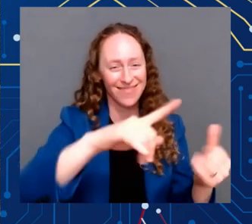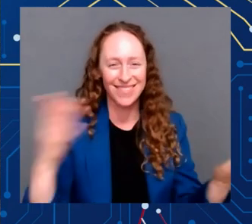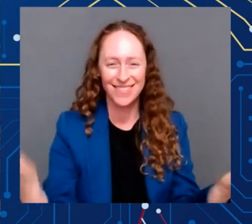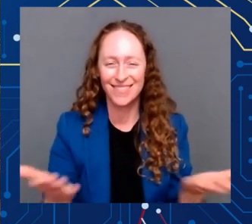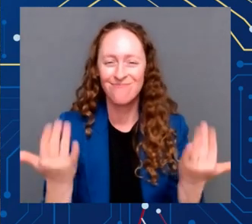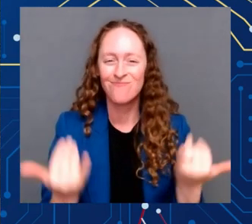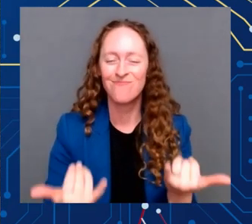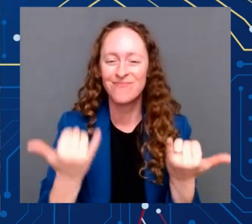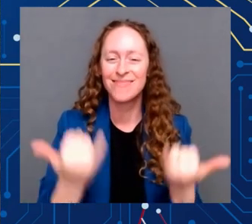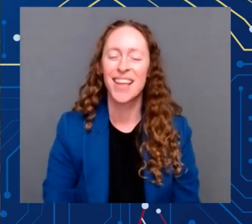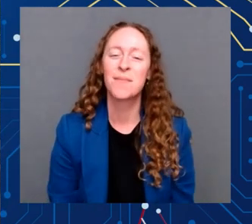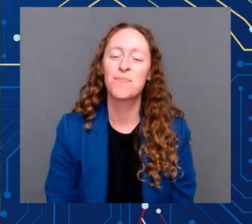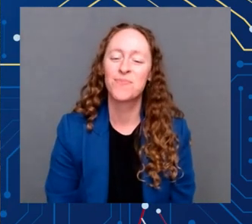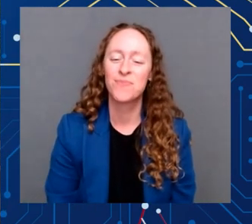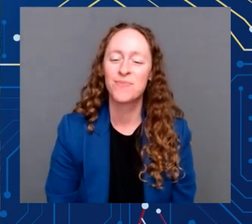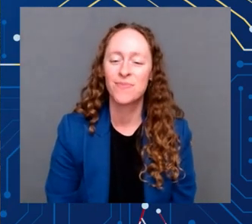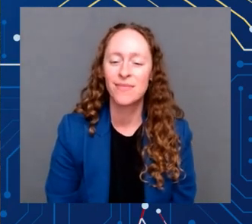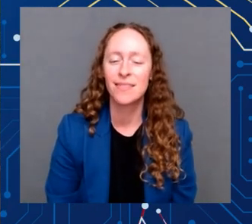And to Leader Schumer,